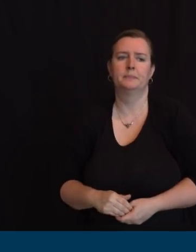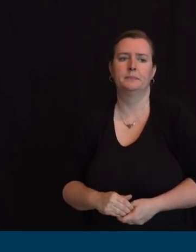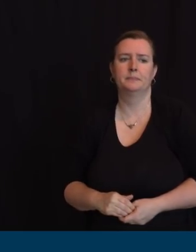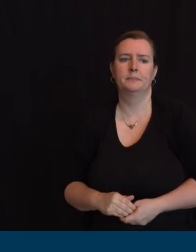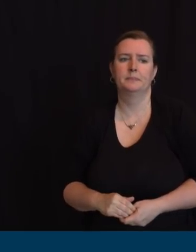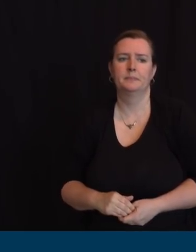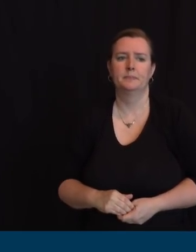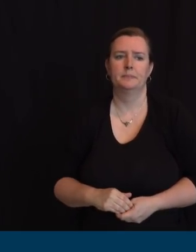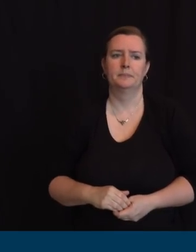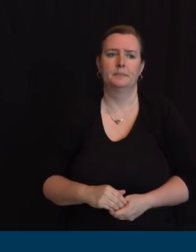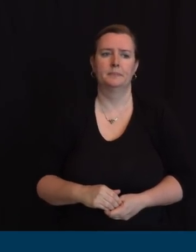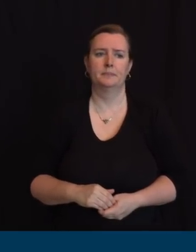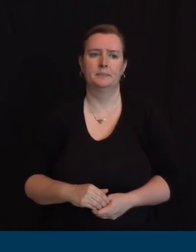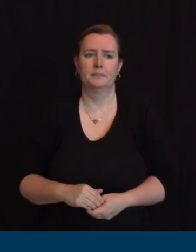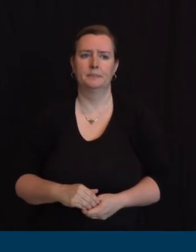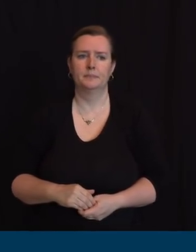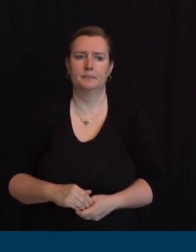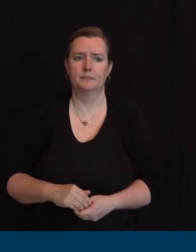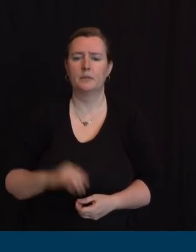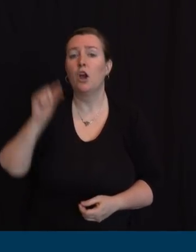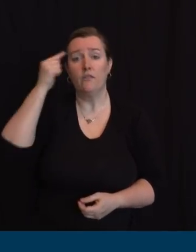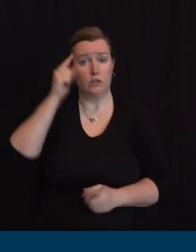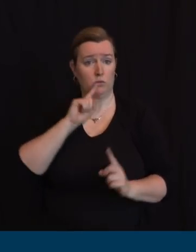going down there today or tomorrow